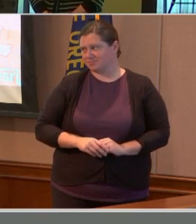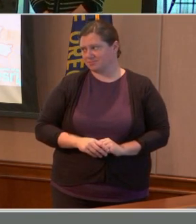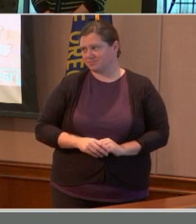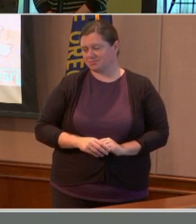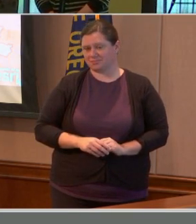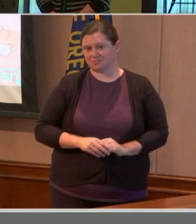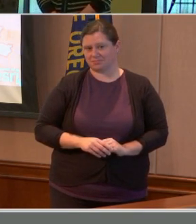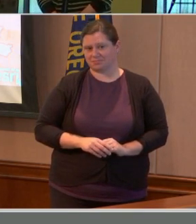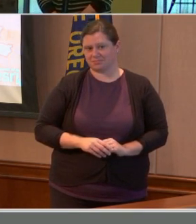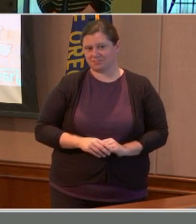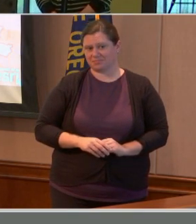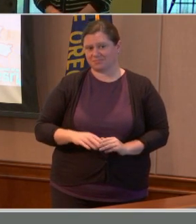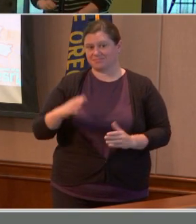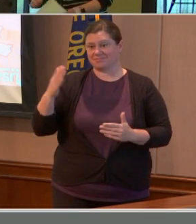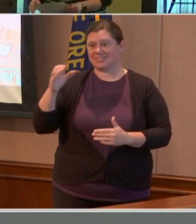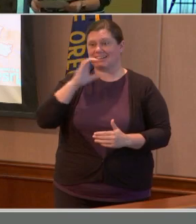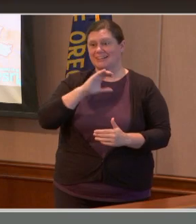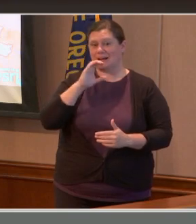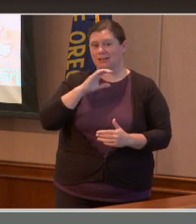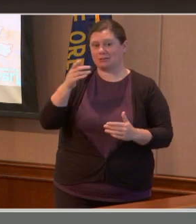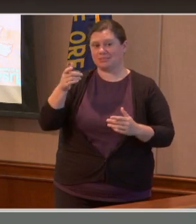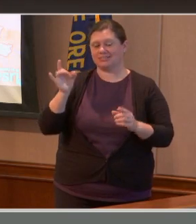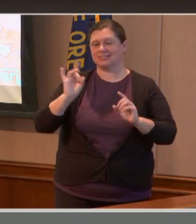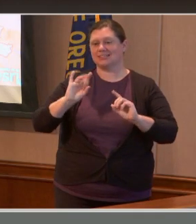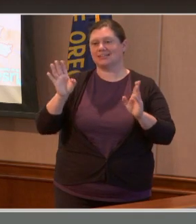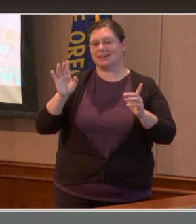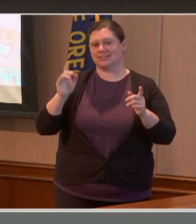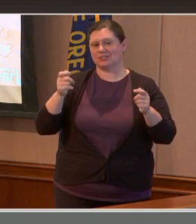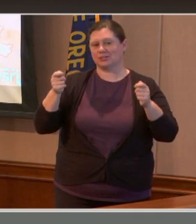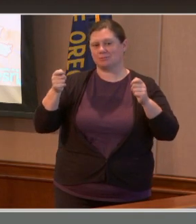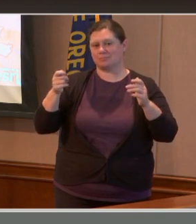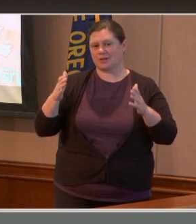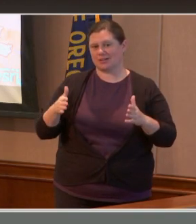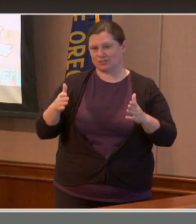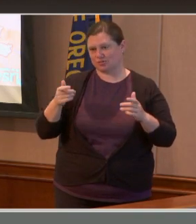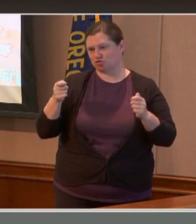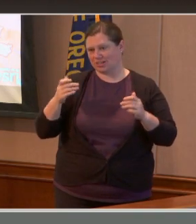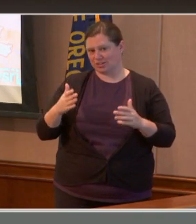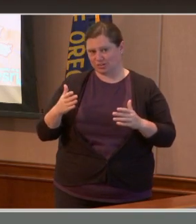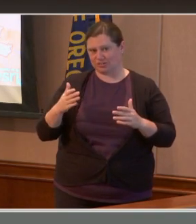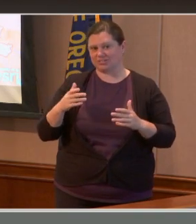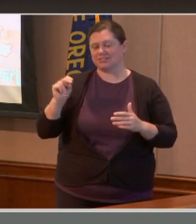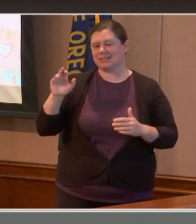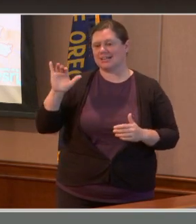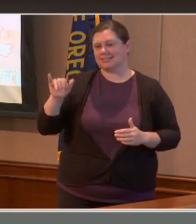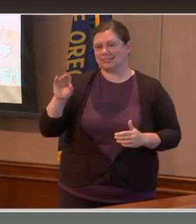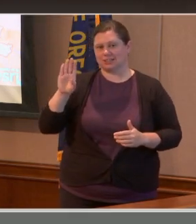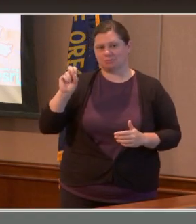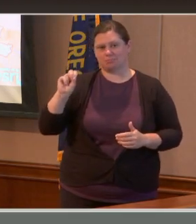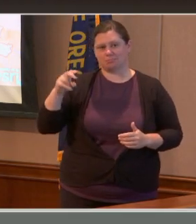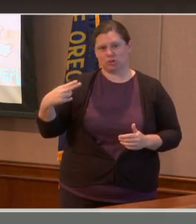And Clackamas County Disaster Management Director Nancy Bush has today's final update.